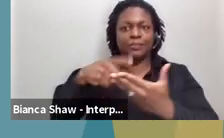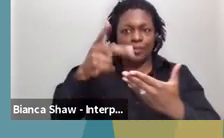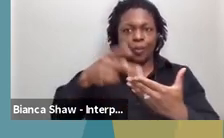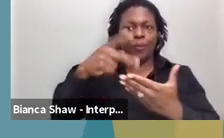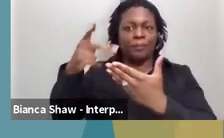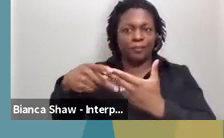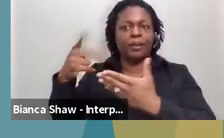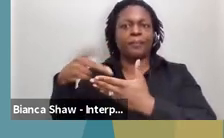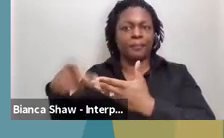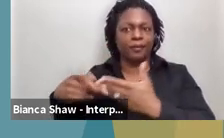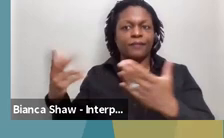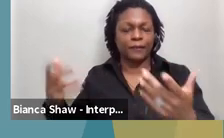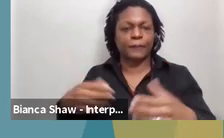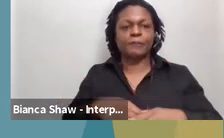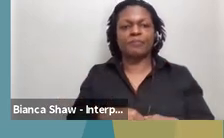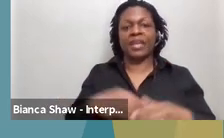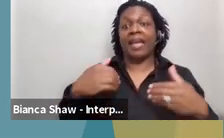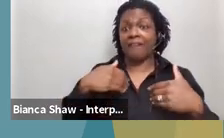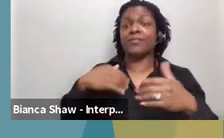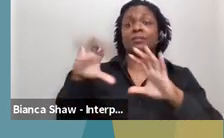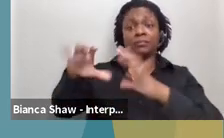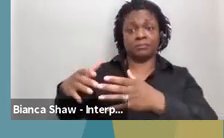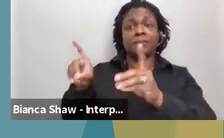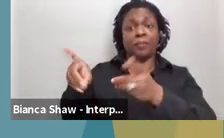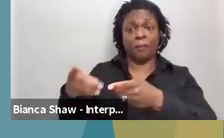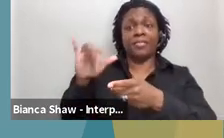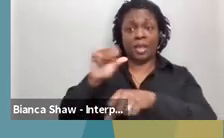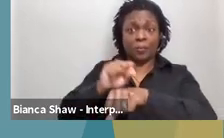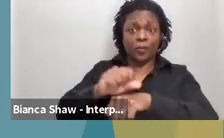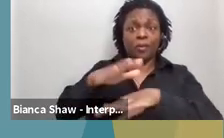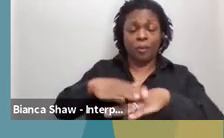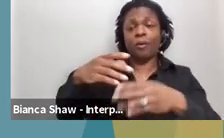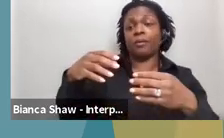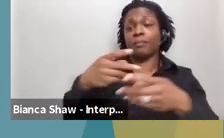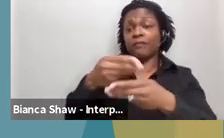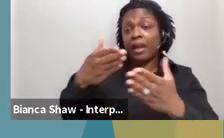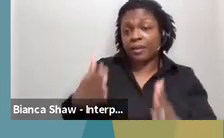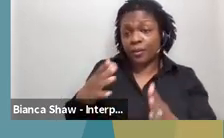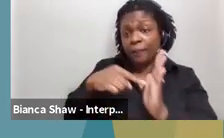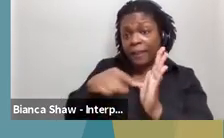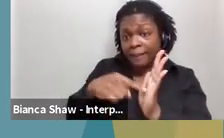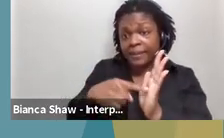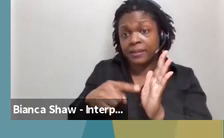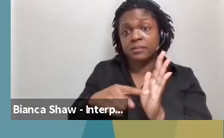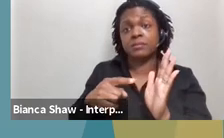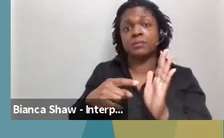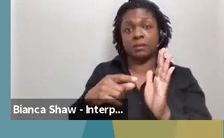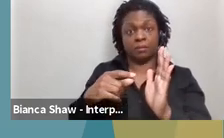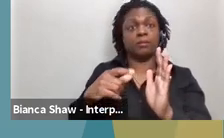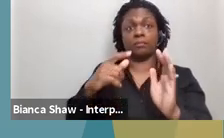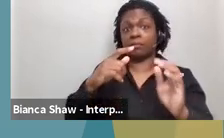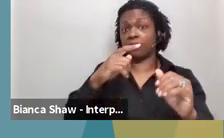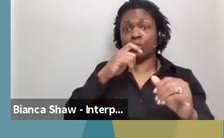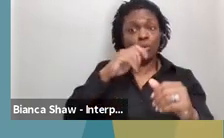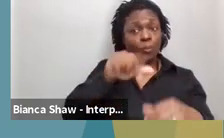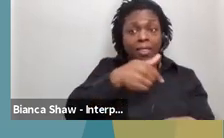in Medicaid that works on, uh, provider payments. So payments for services that are provided to our folks. Um,